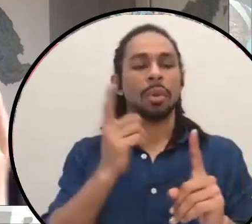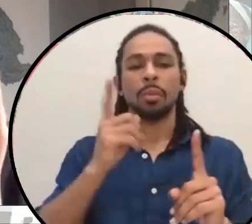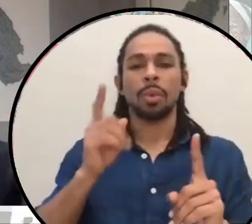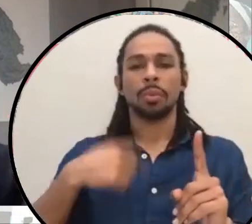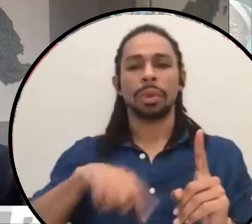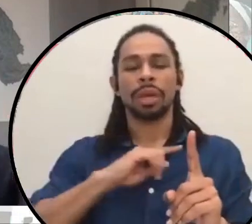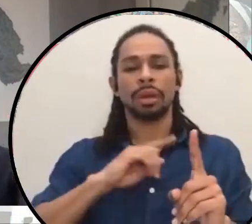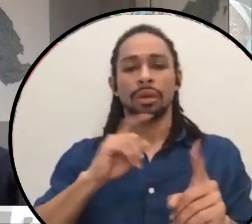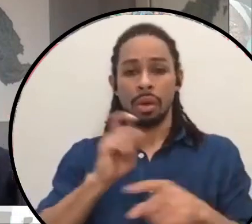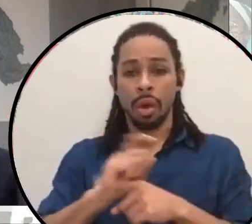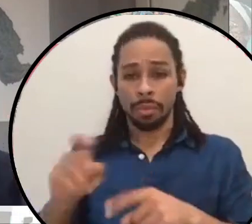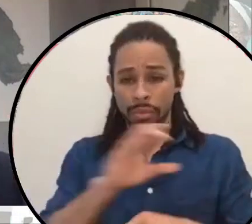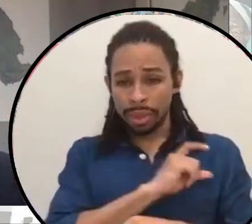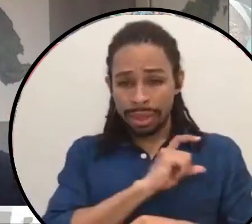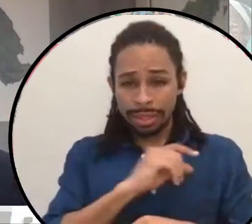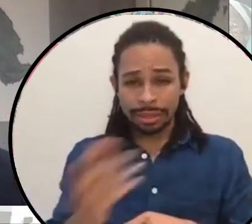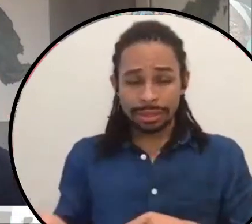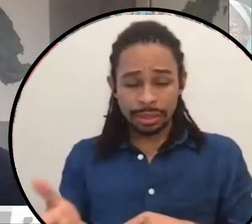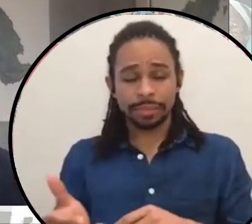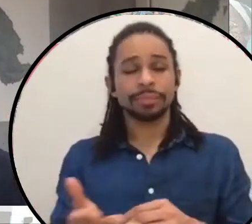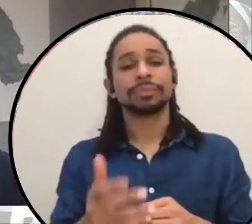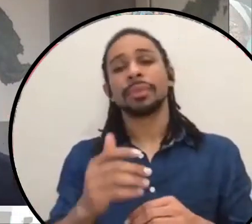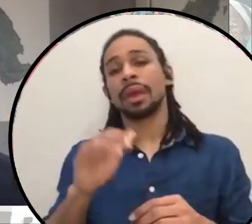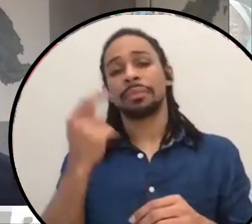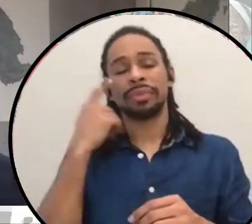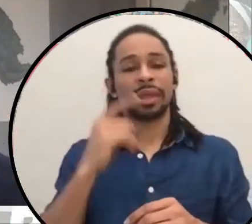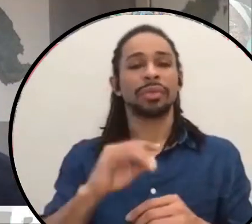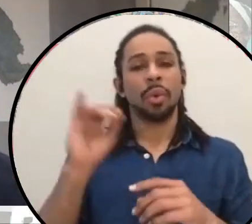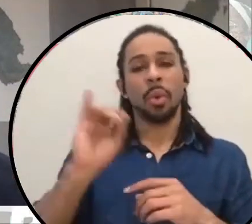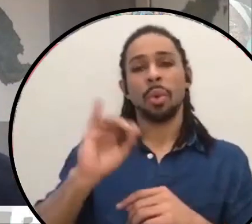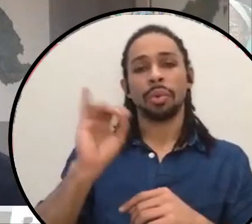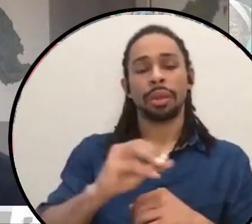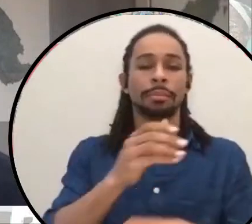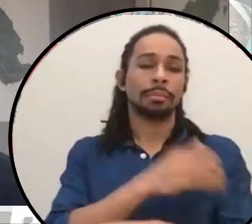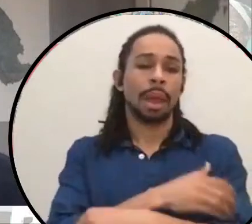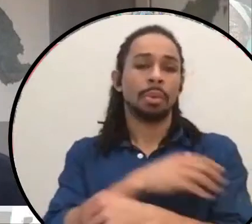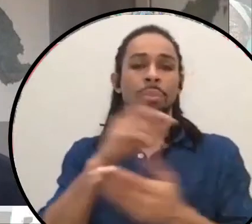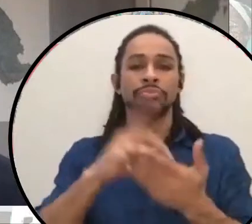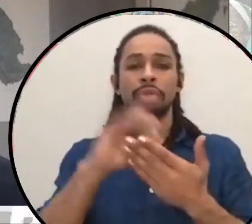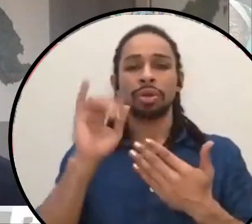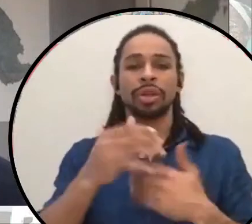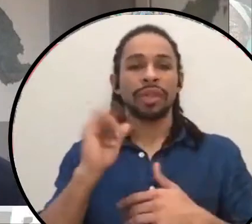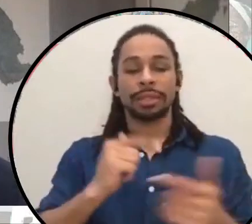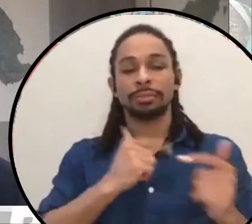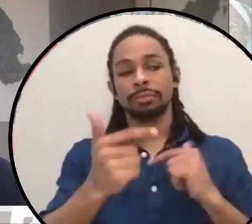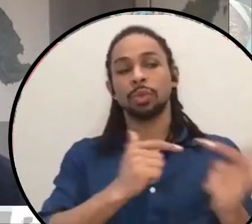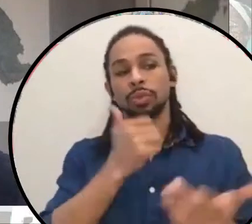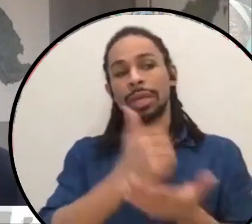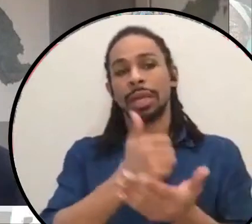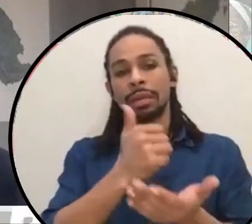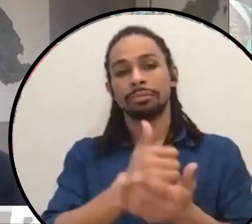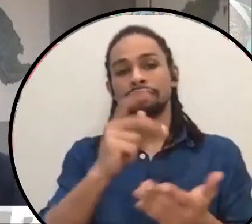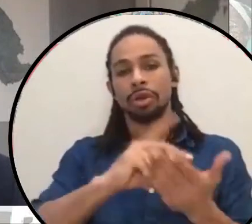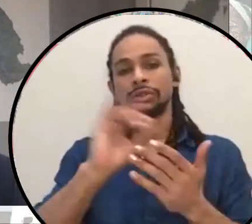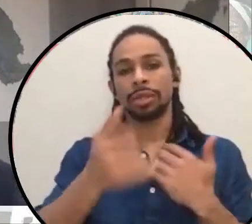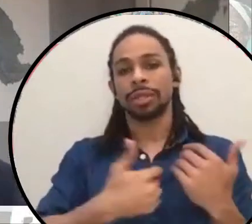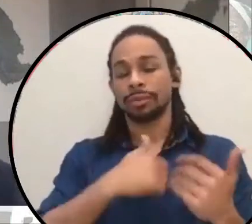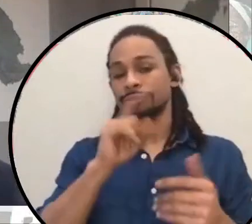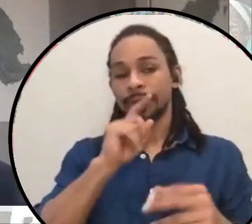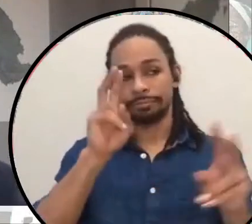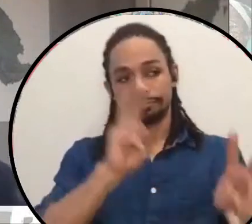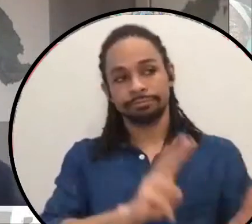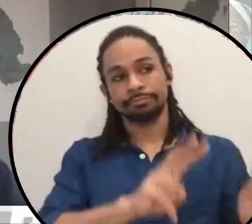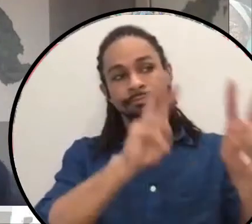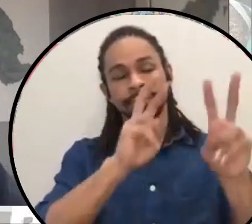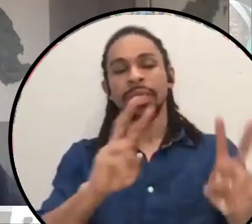lot right just right now about the Oakland power projects, which is a mutual aid project. I really admire where they're like, when, when people